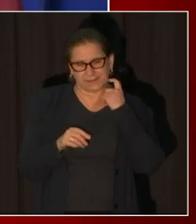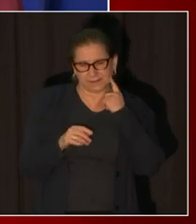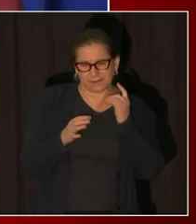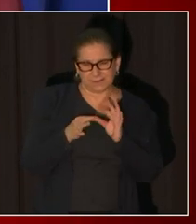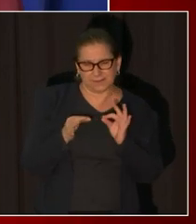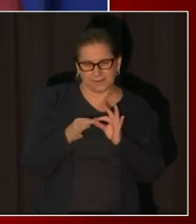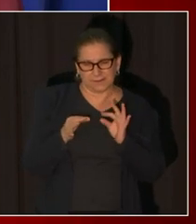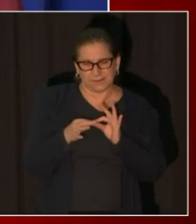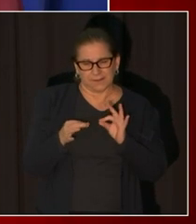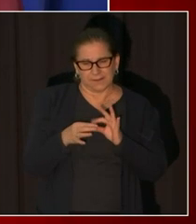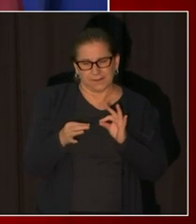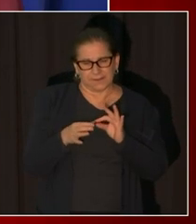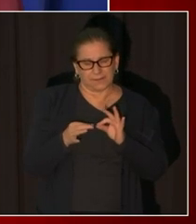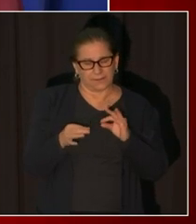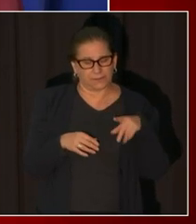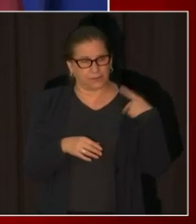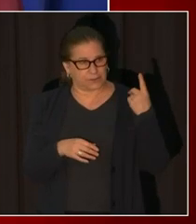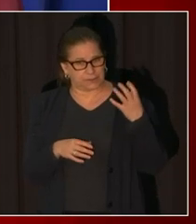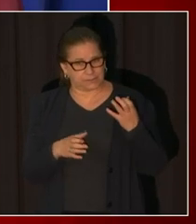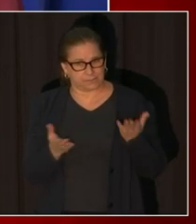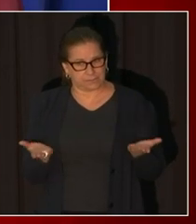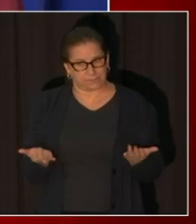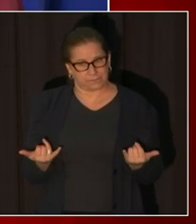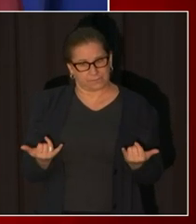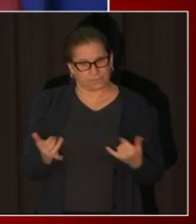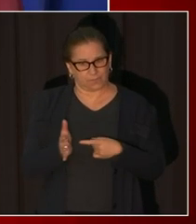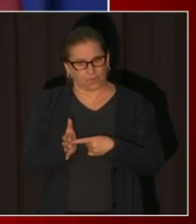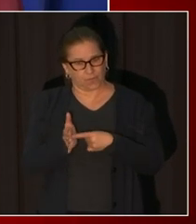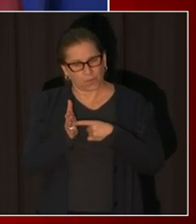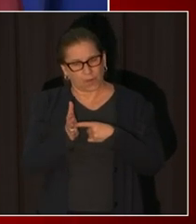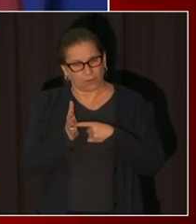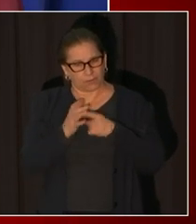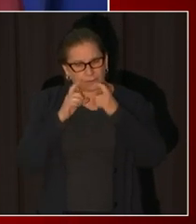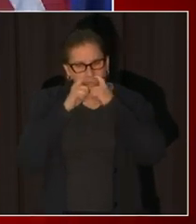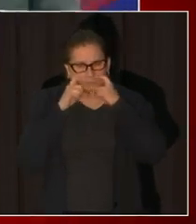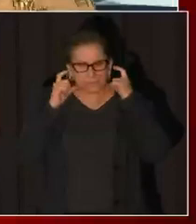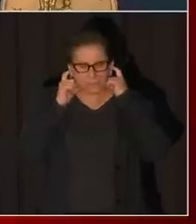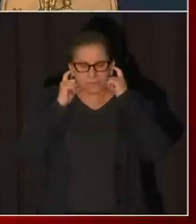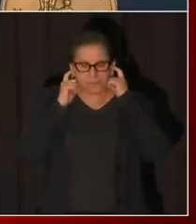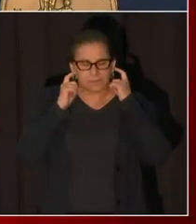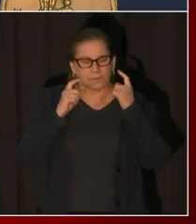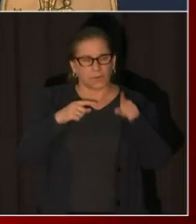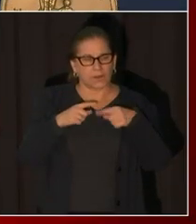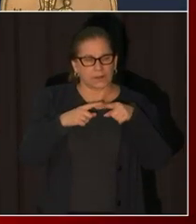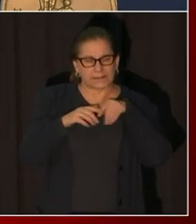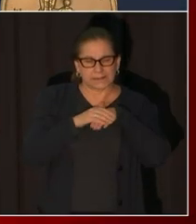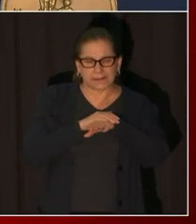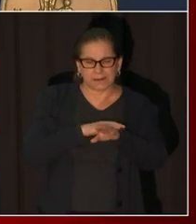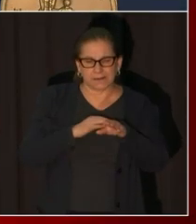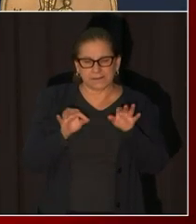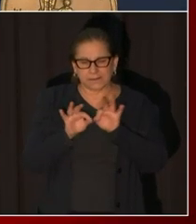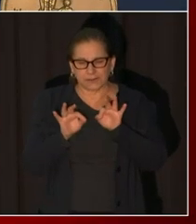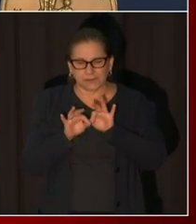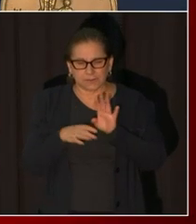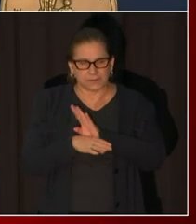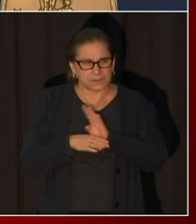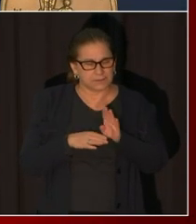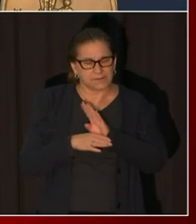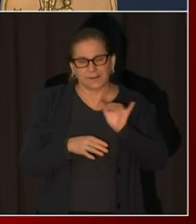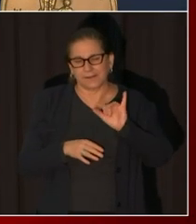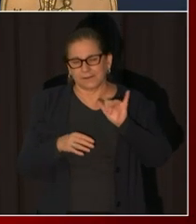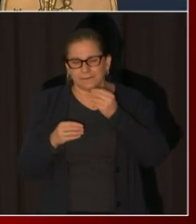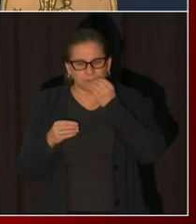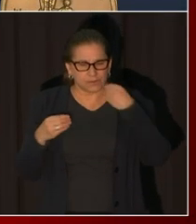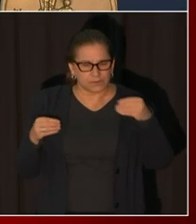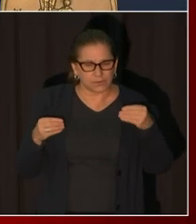required to wear a mask any central businesses on public transit and in ride shares I guess I wonder